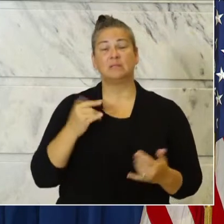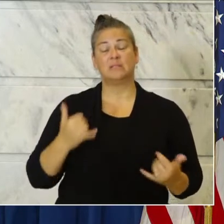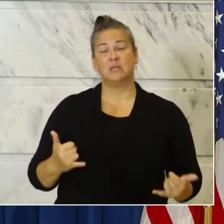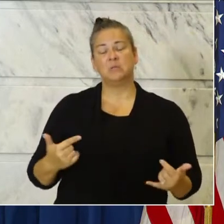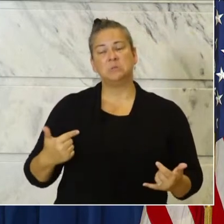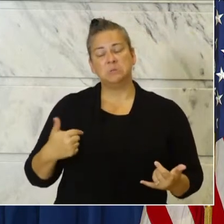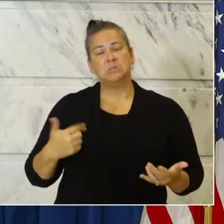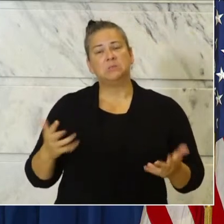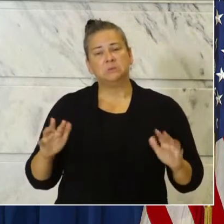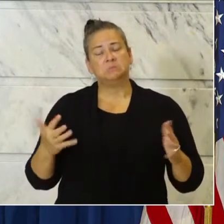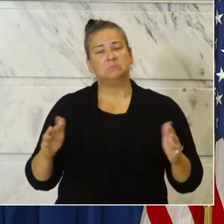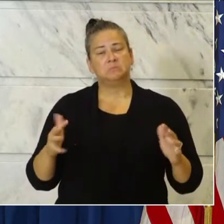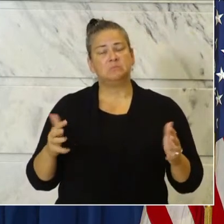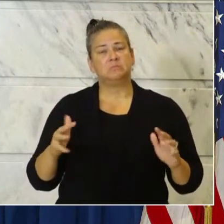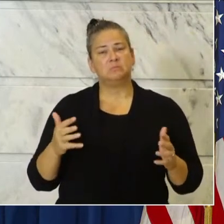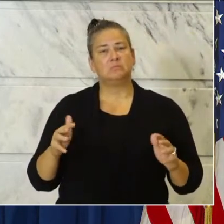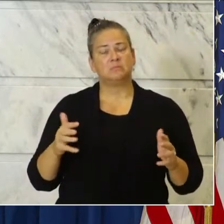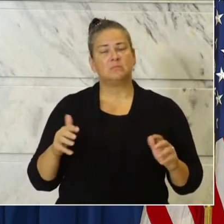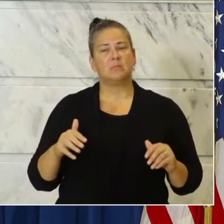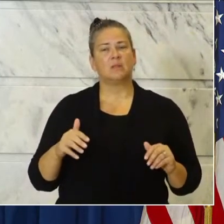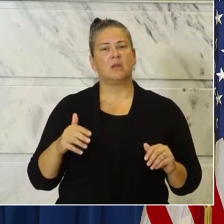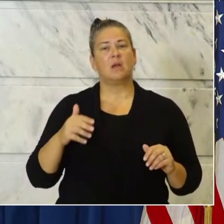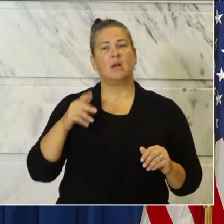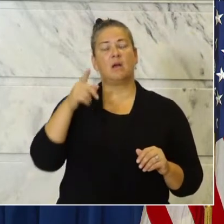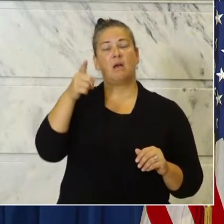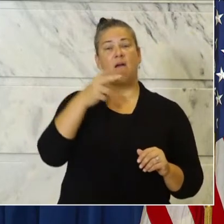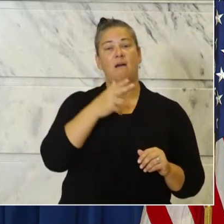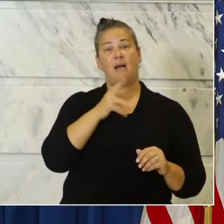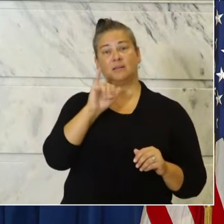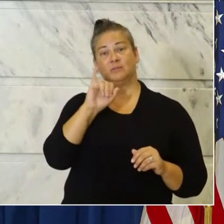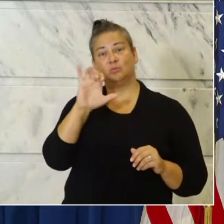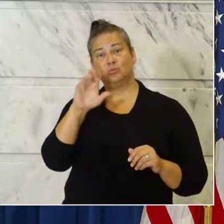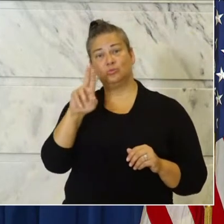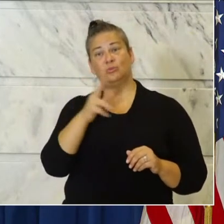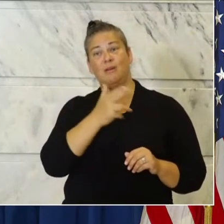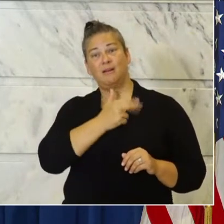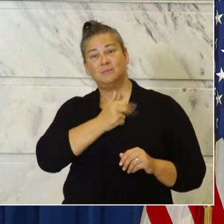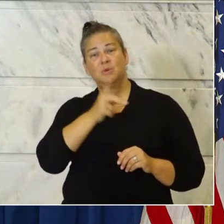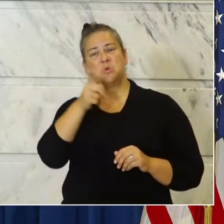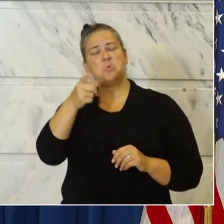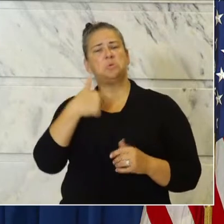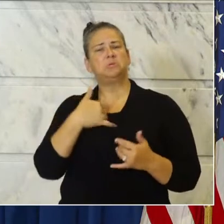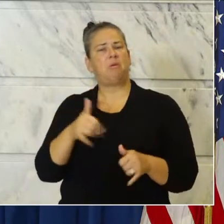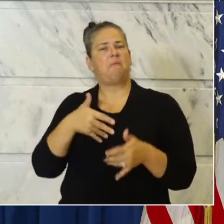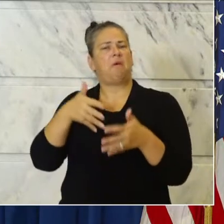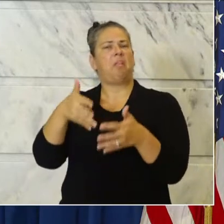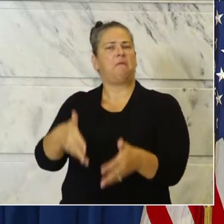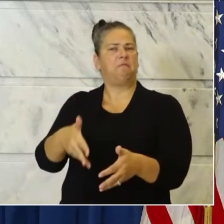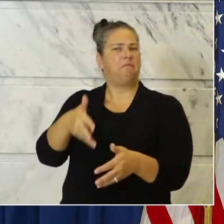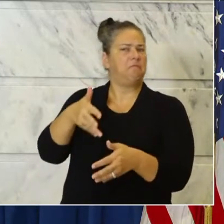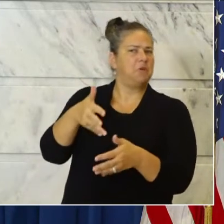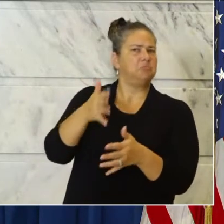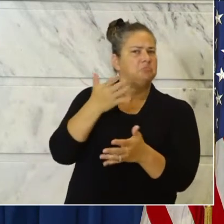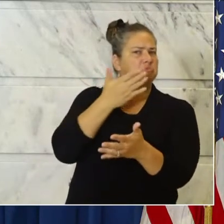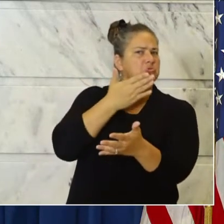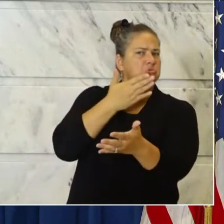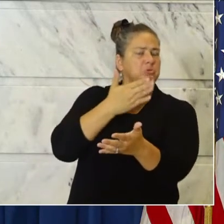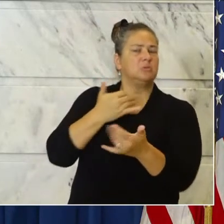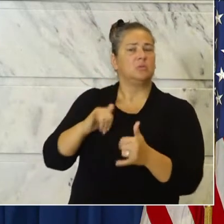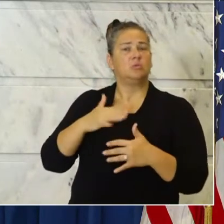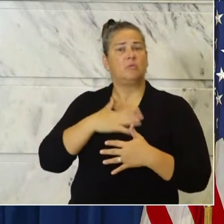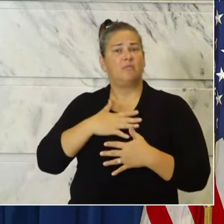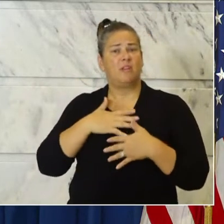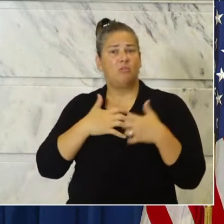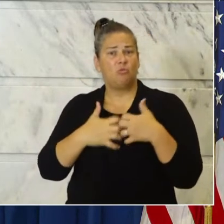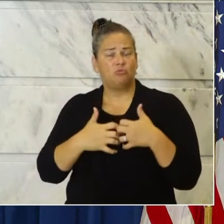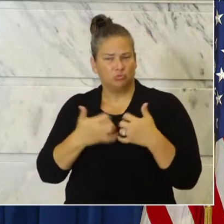place with our overall bed capacity in Kentucky, our ICU capacity and certainly our number of ventilators that we